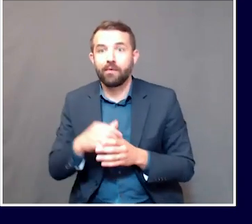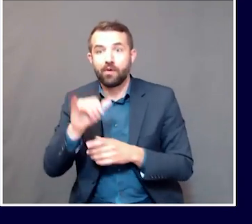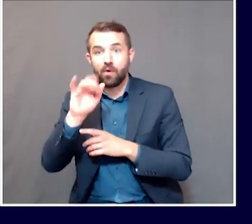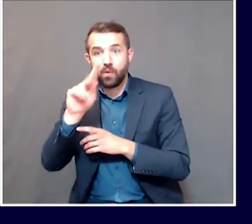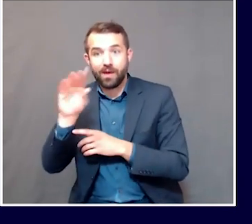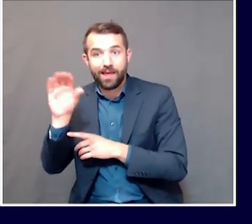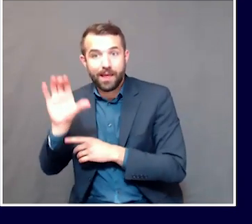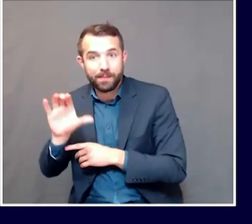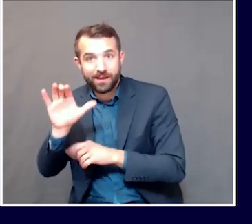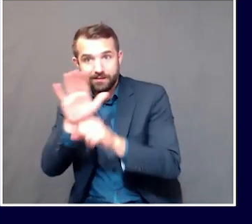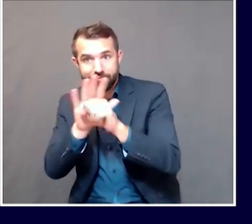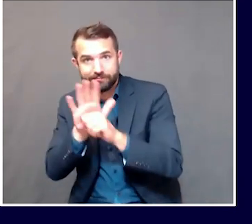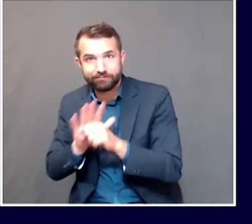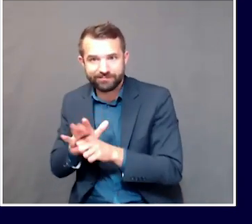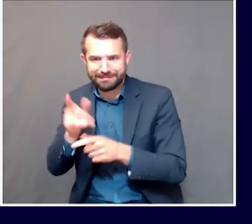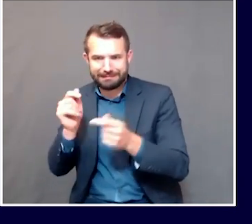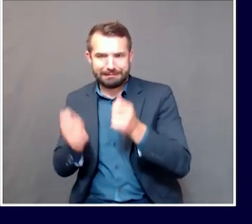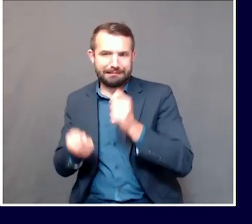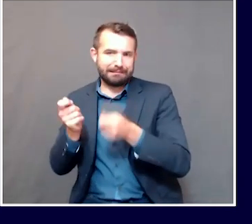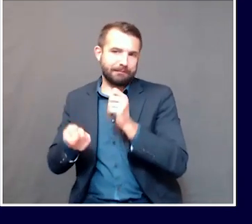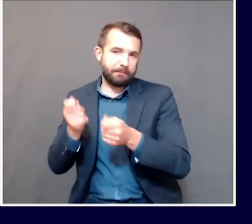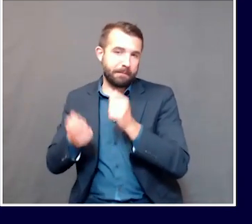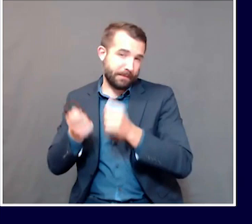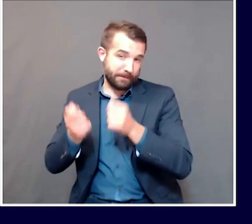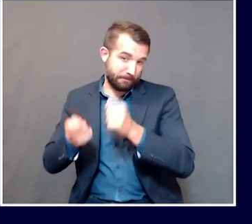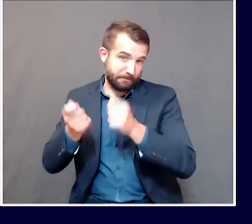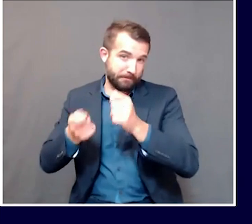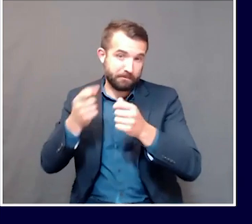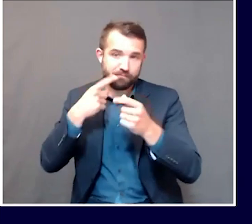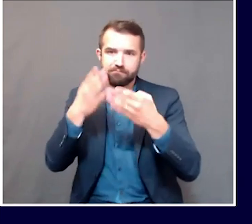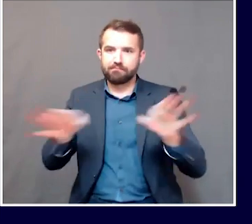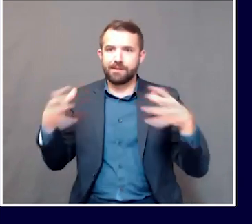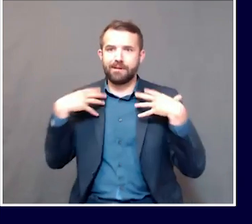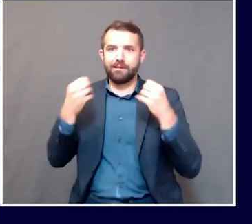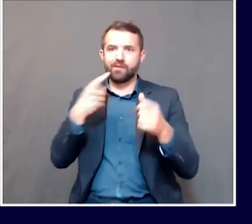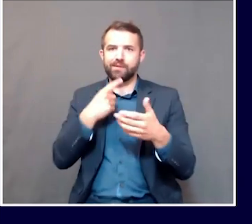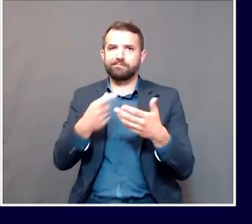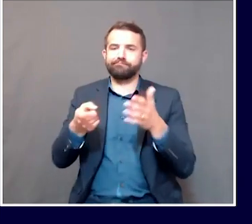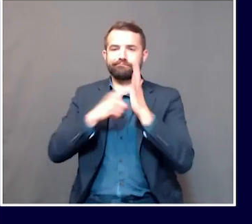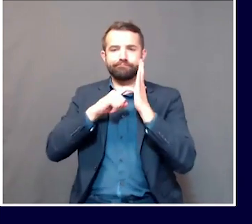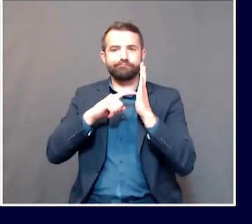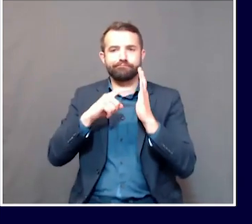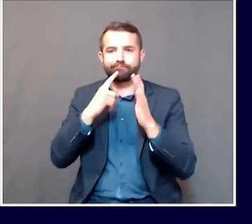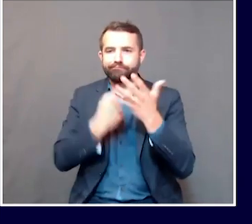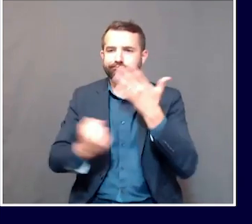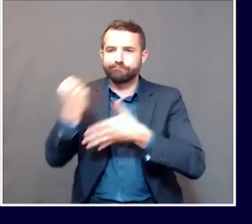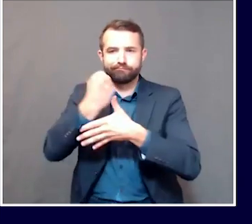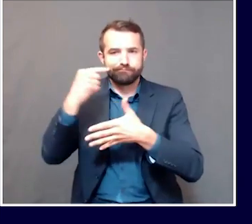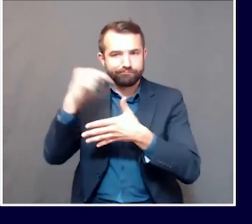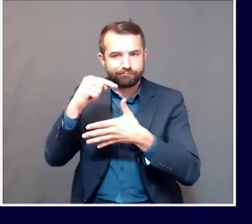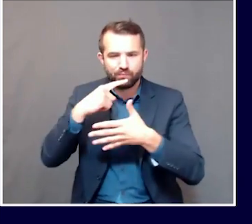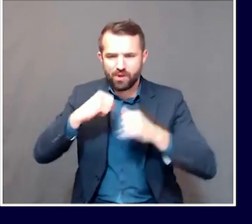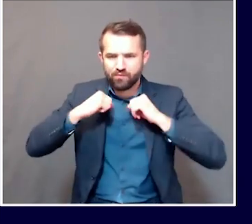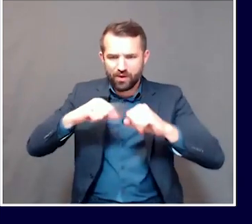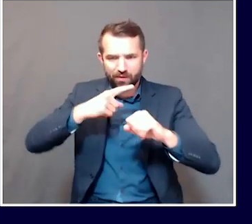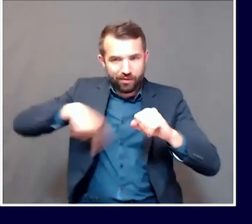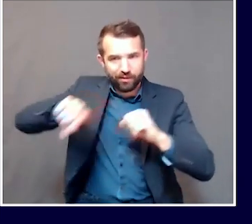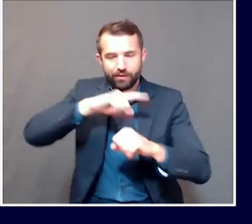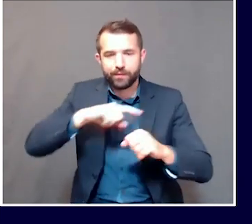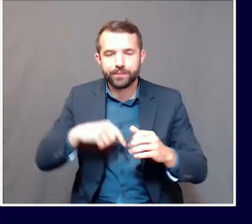at it, obviously, from a public health point of view. And as Dr. Chavez said several times, you look at the kind of activity we're looking at